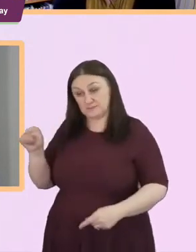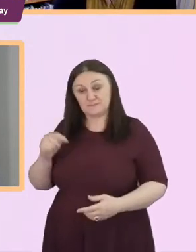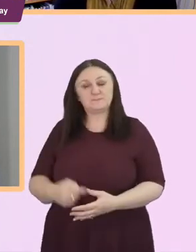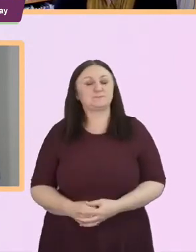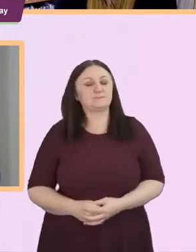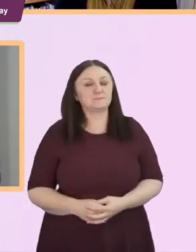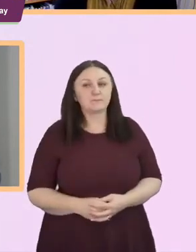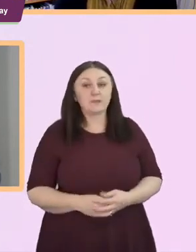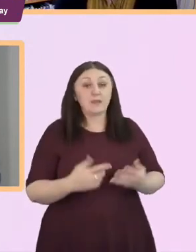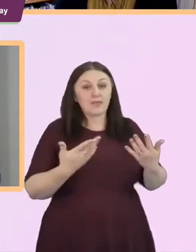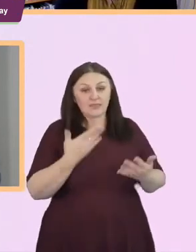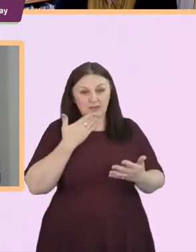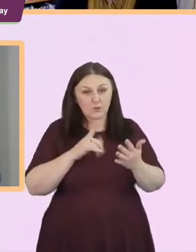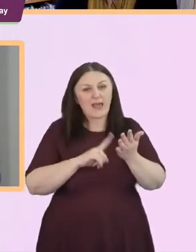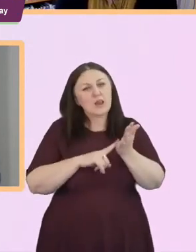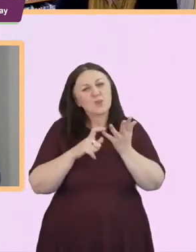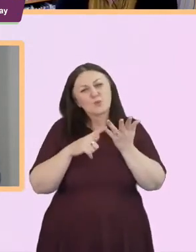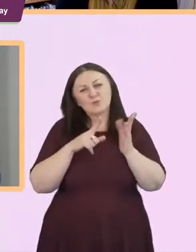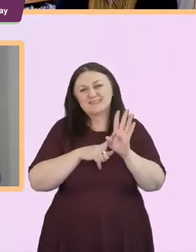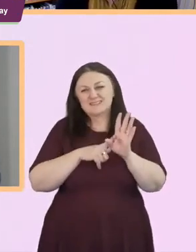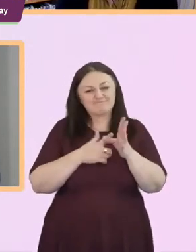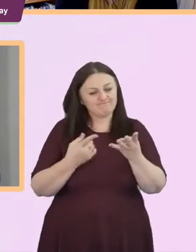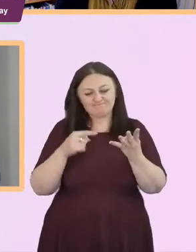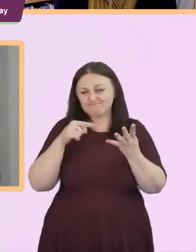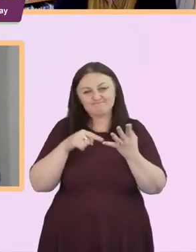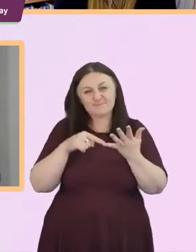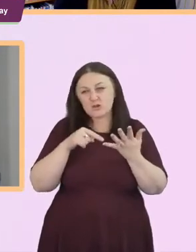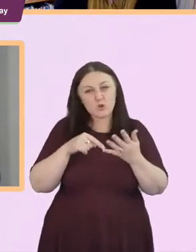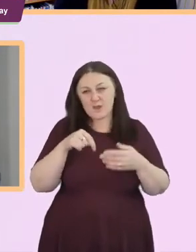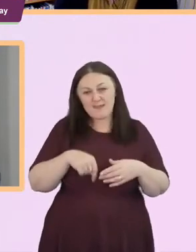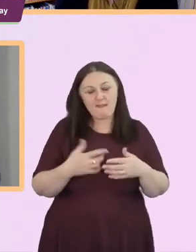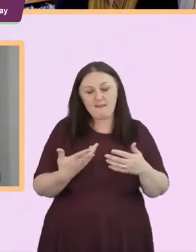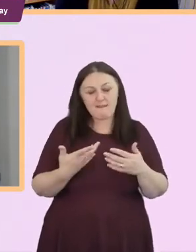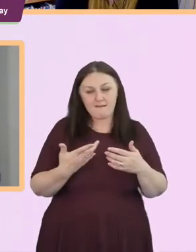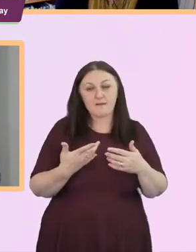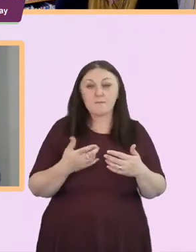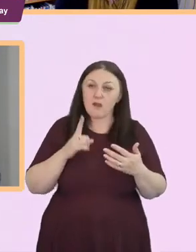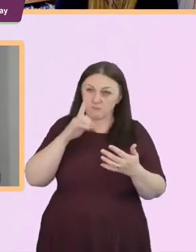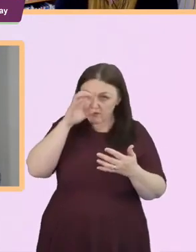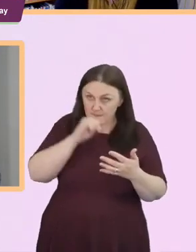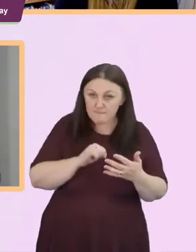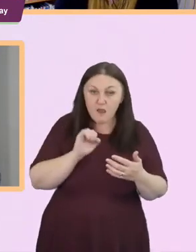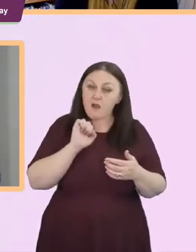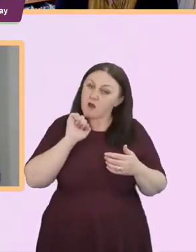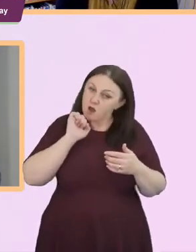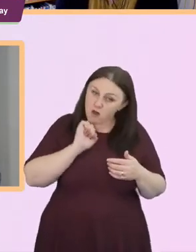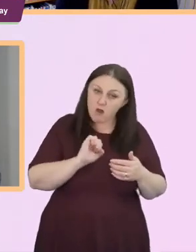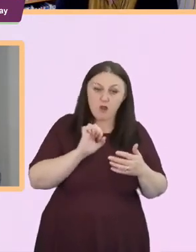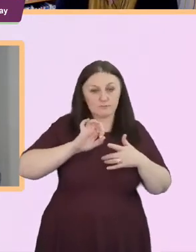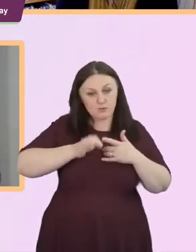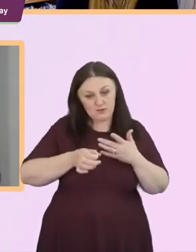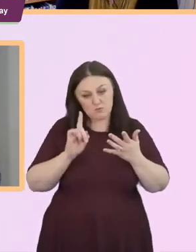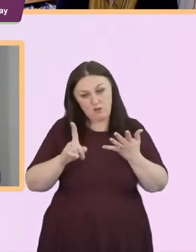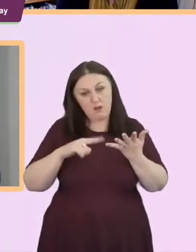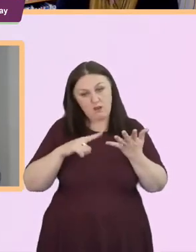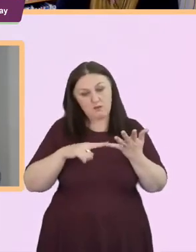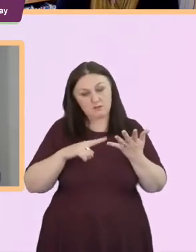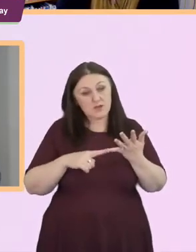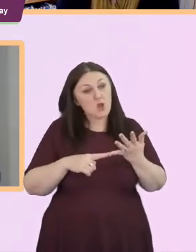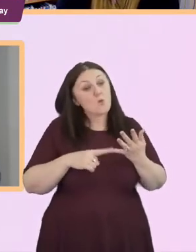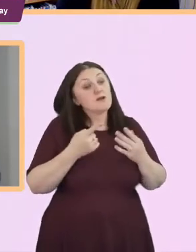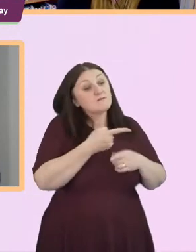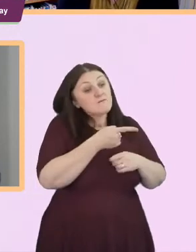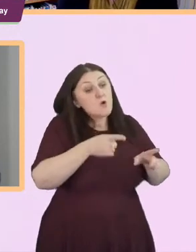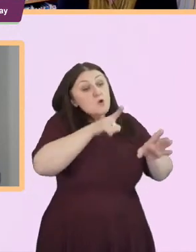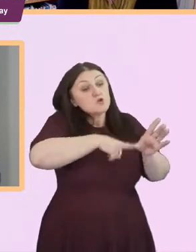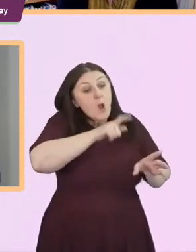and uh lucy as i said is not here to give her take home point but don't forget what her take home was include the young